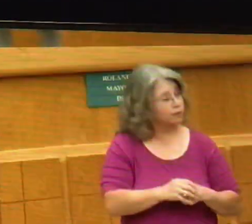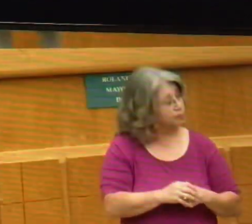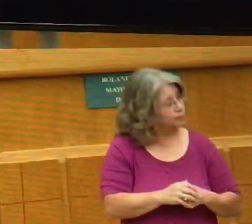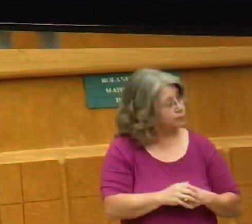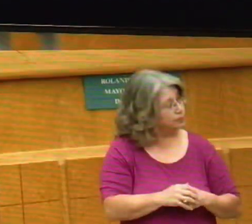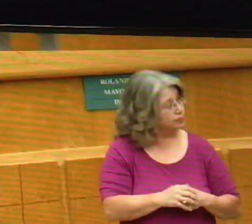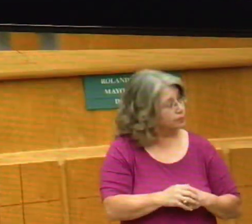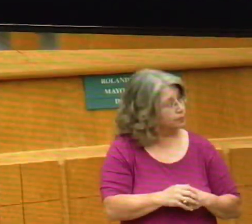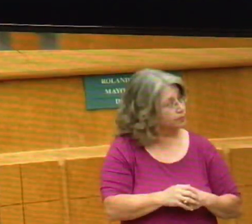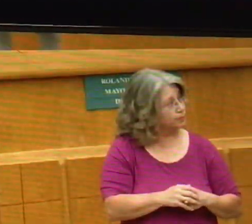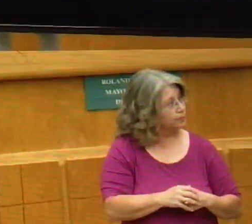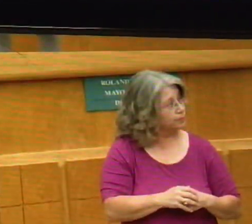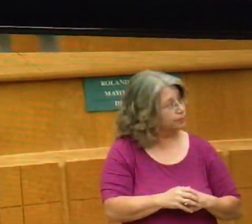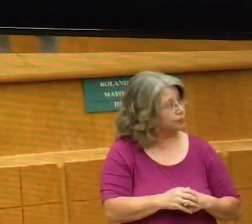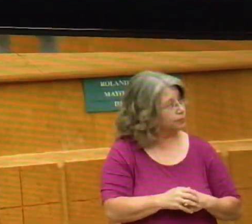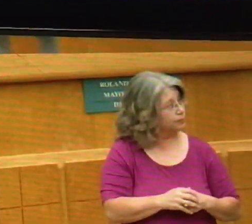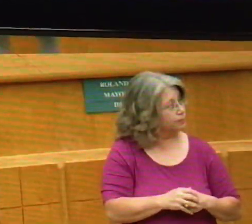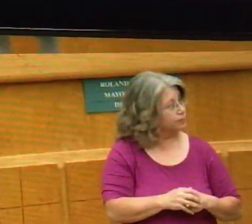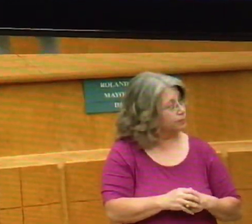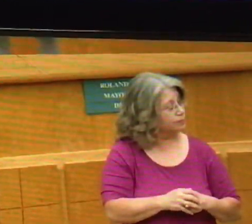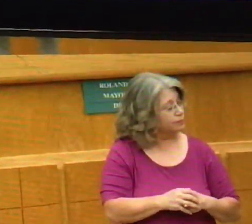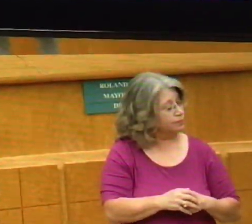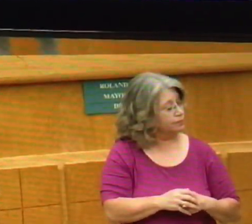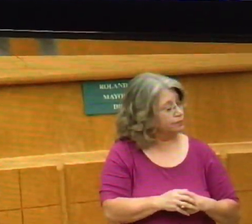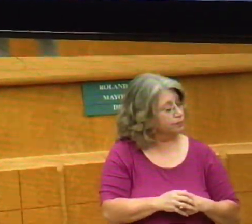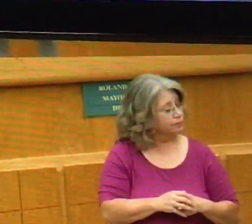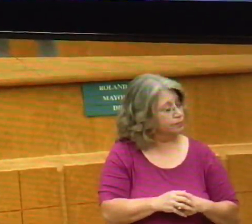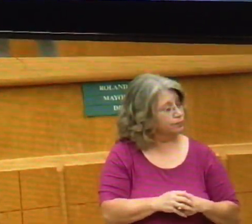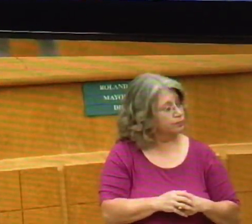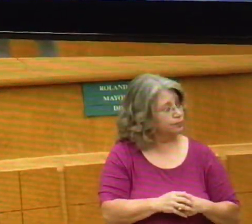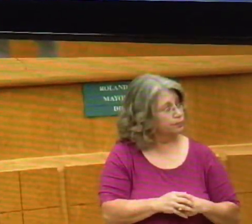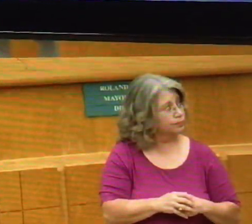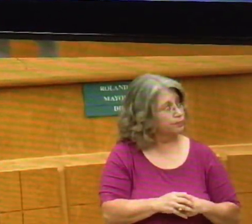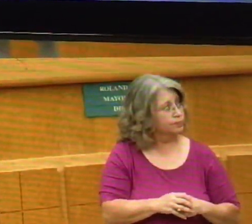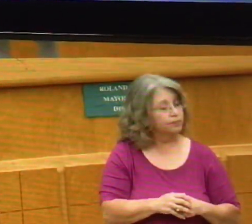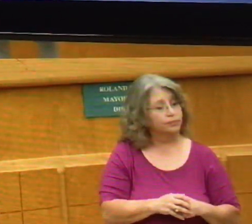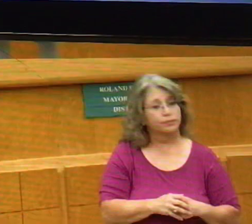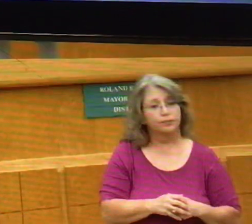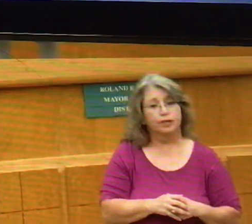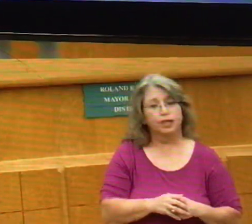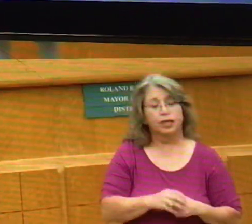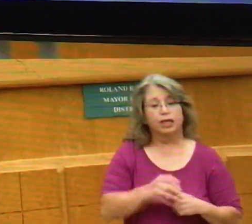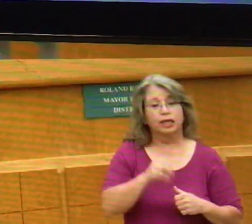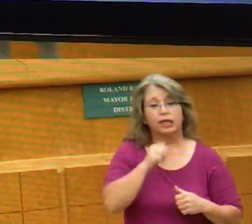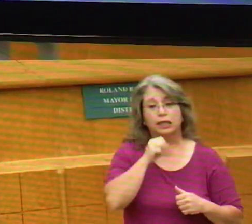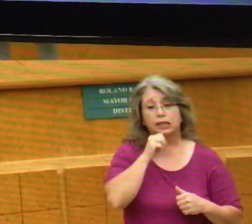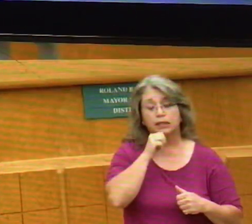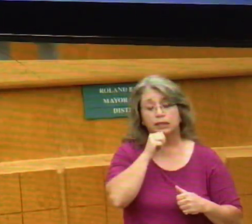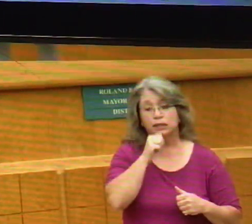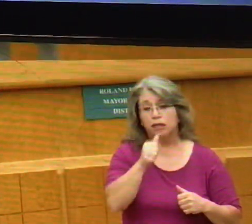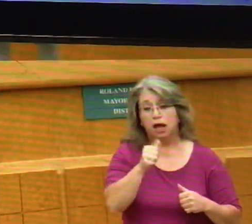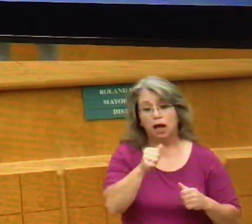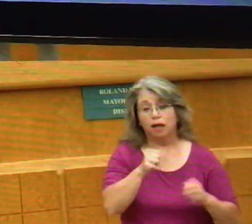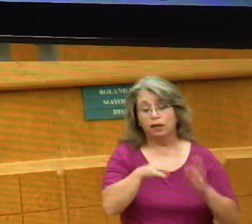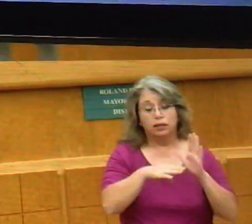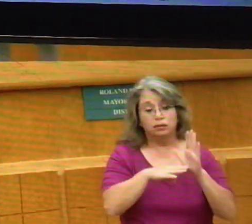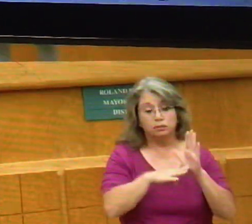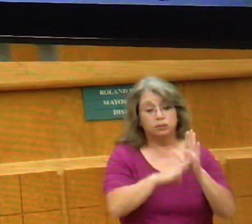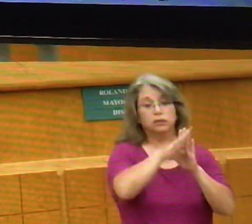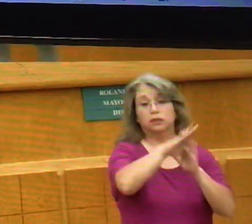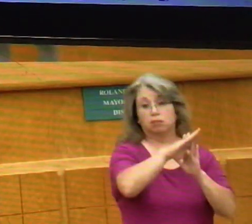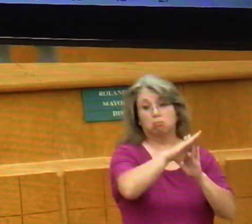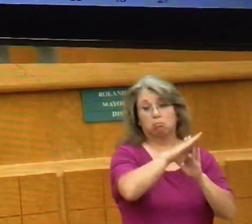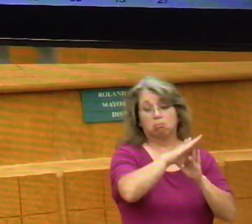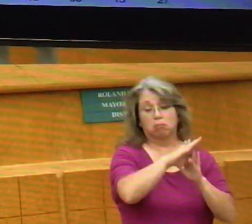is not as steep of an incline, which makes me feel better,